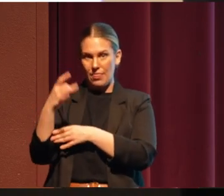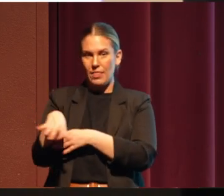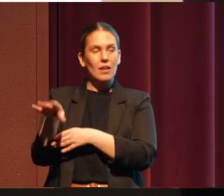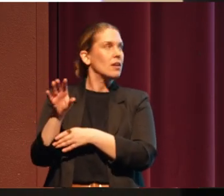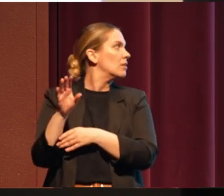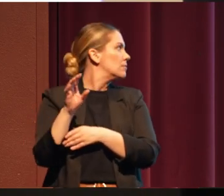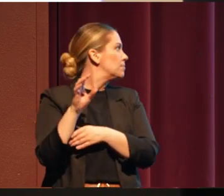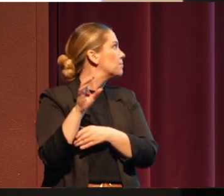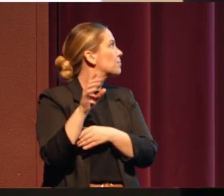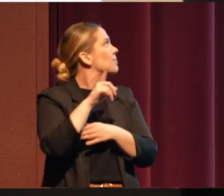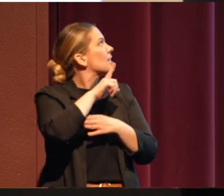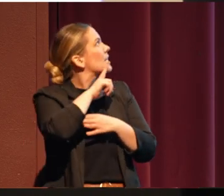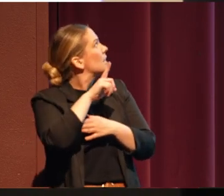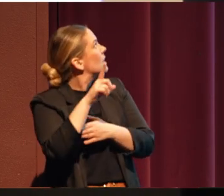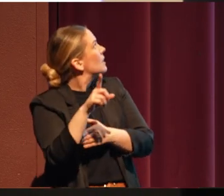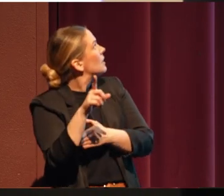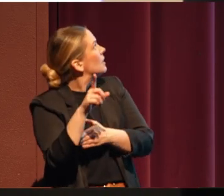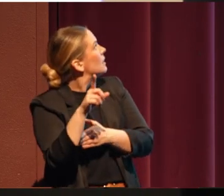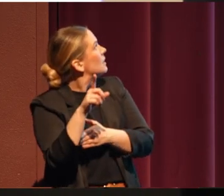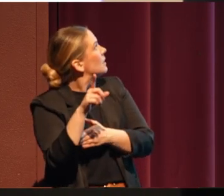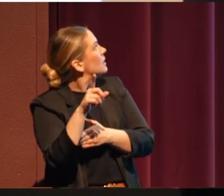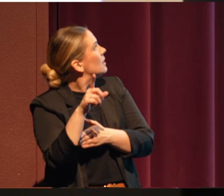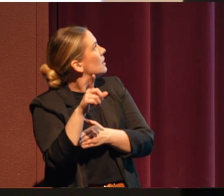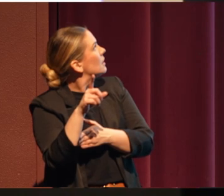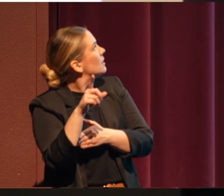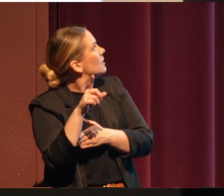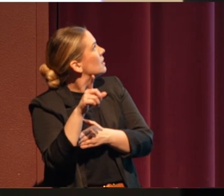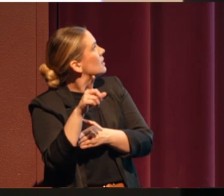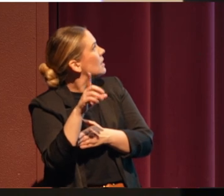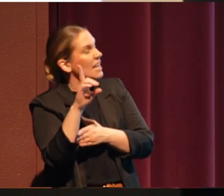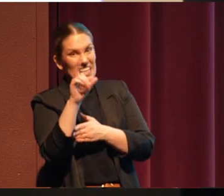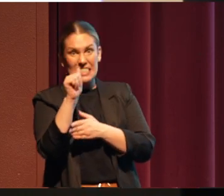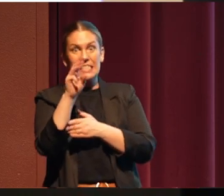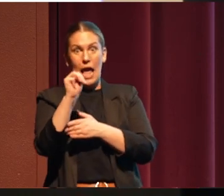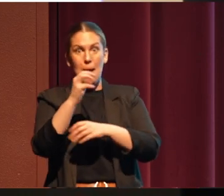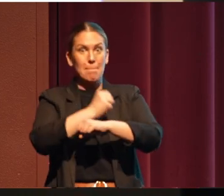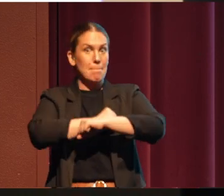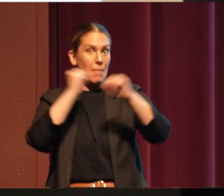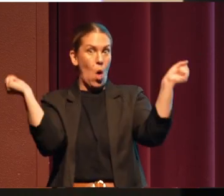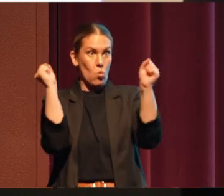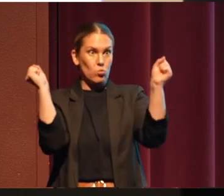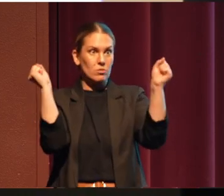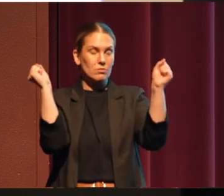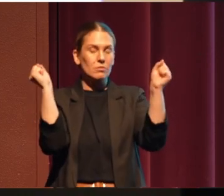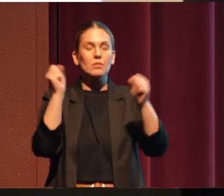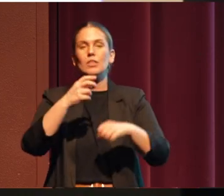Dam, which was put up in 1918, being blown, this two weeks ago.